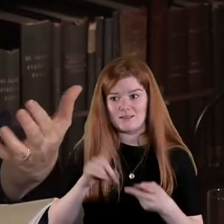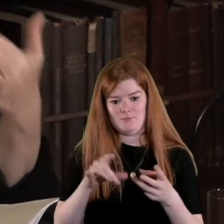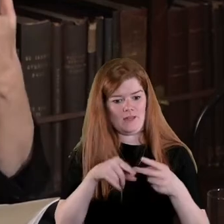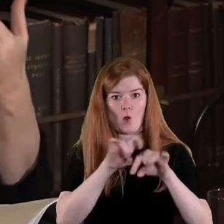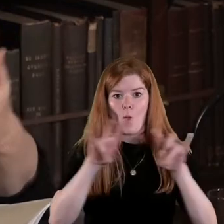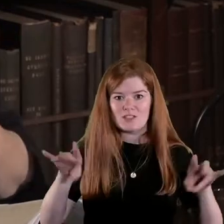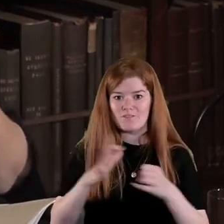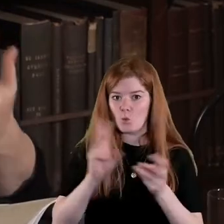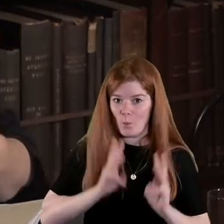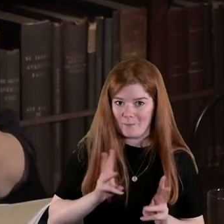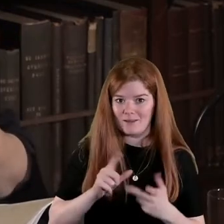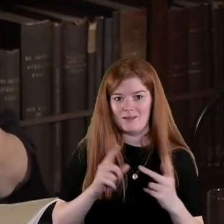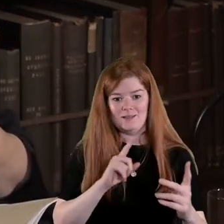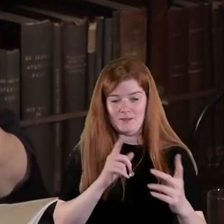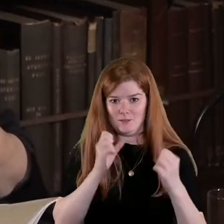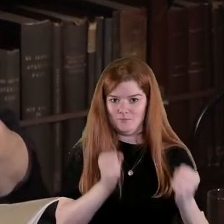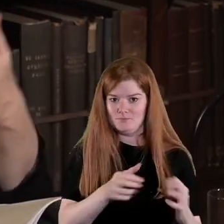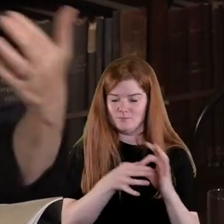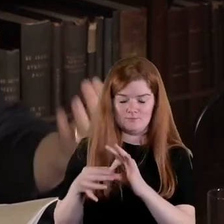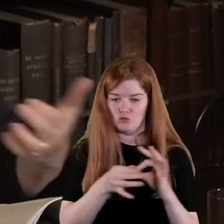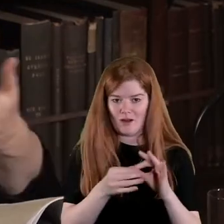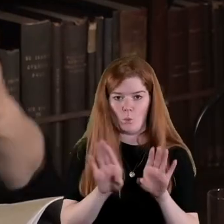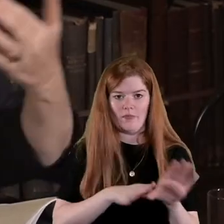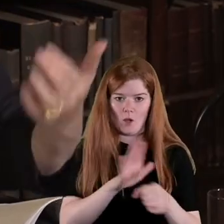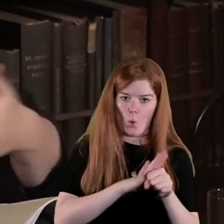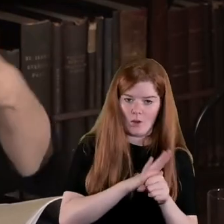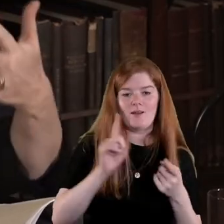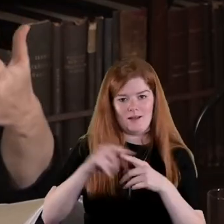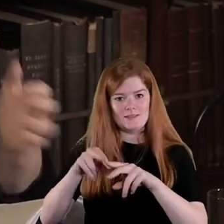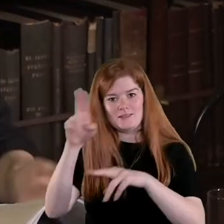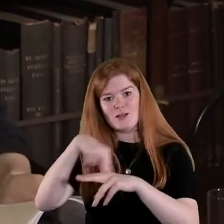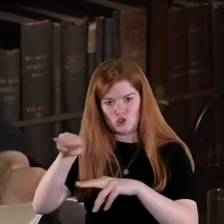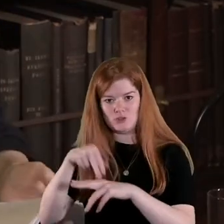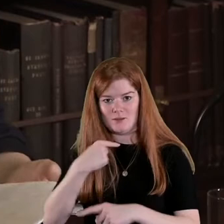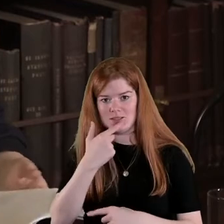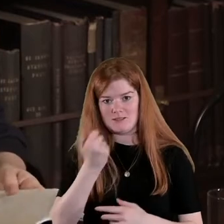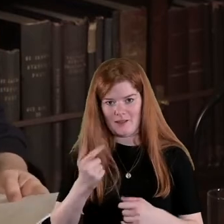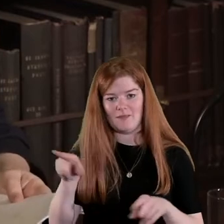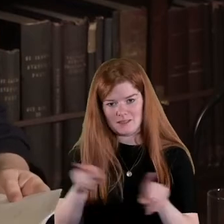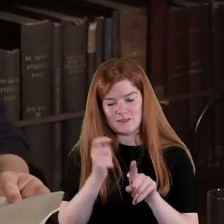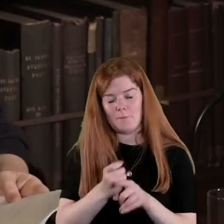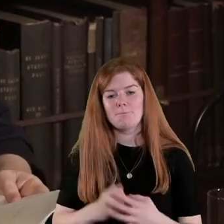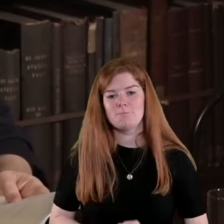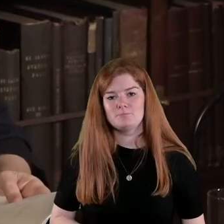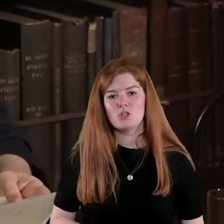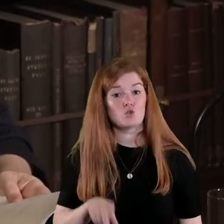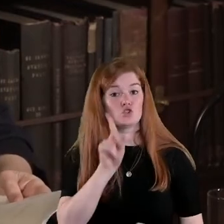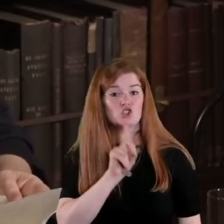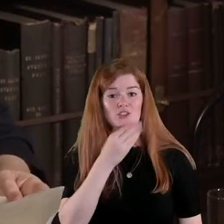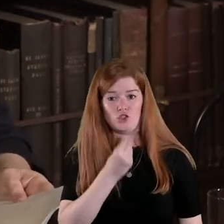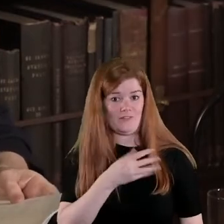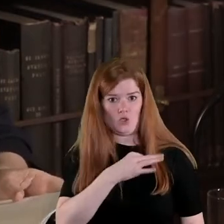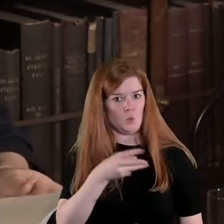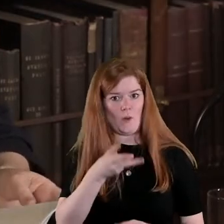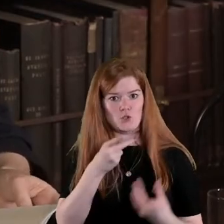women interact with the local and the national I would say at the same time and gender is a very good way of